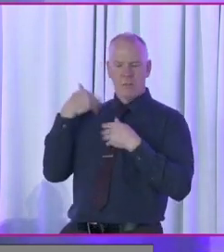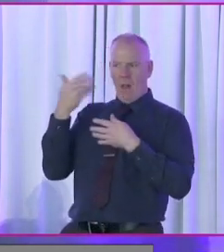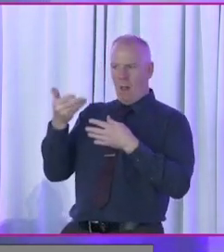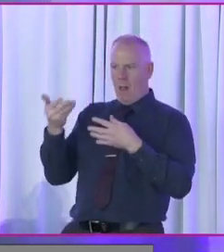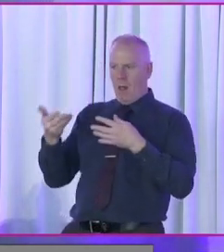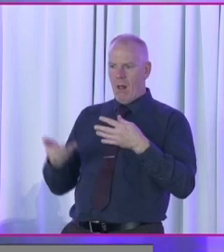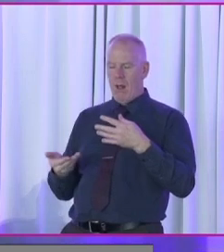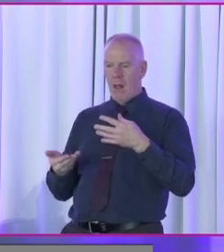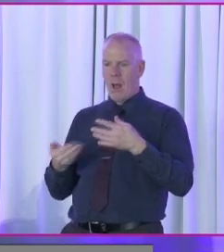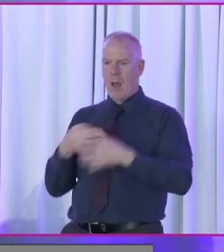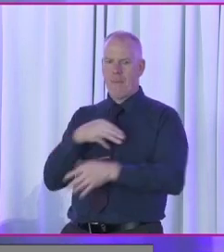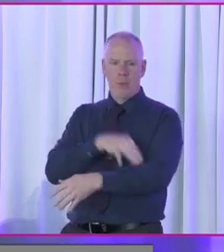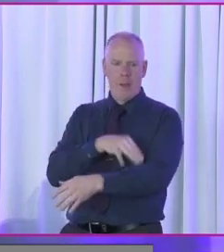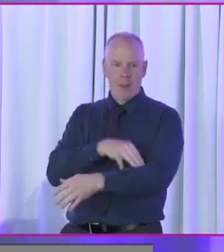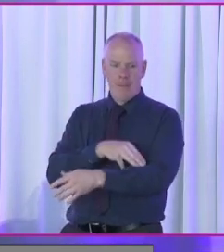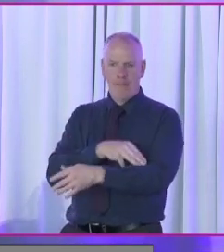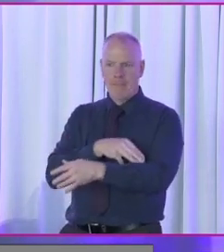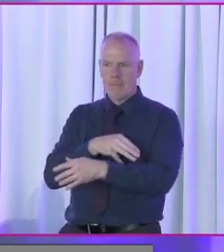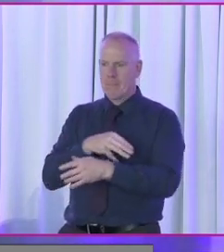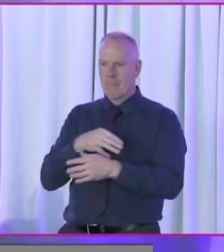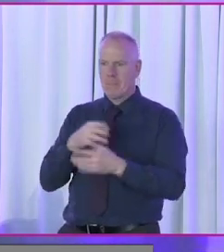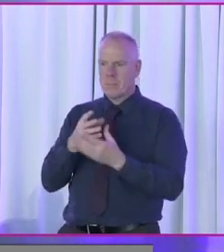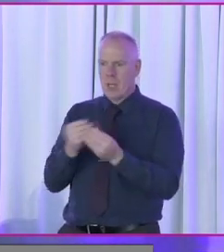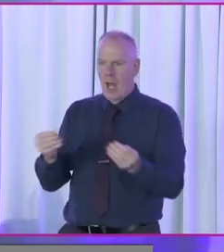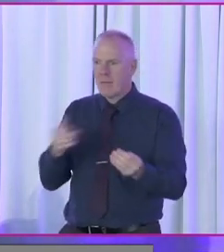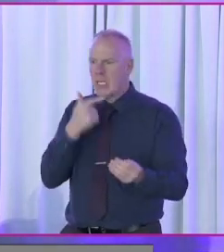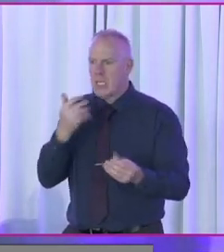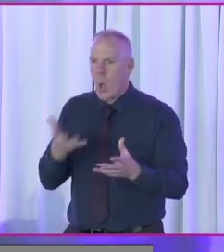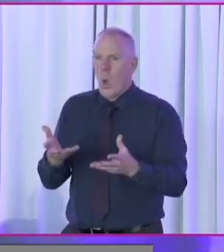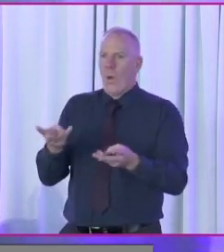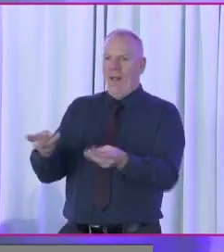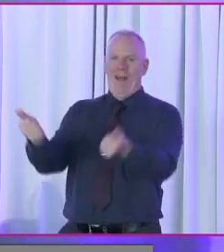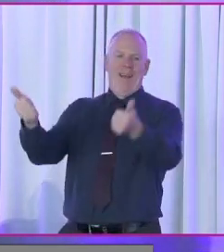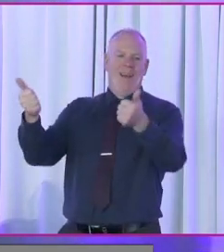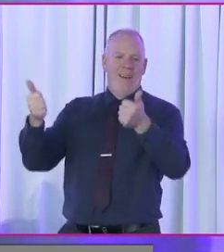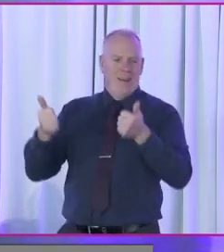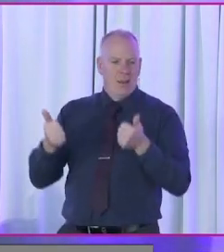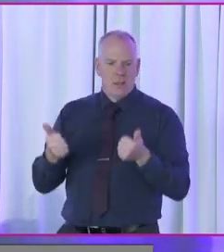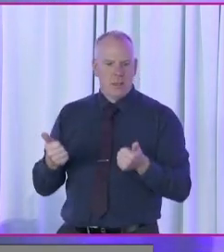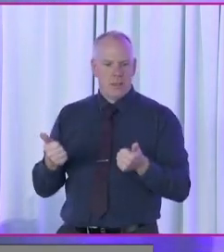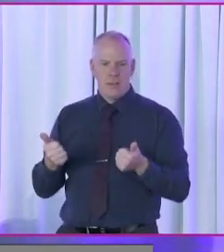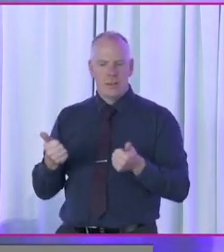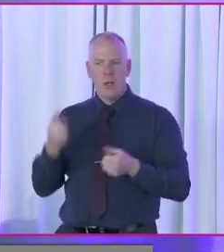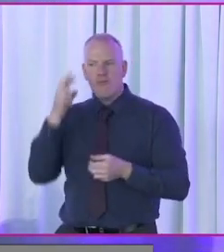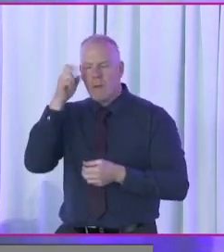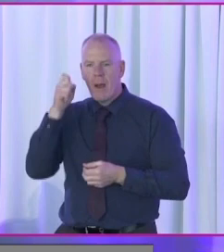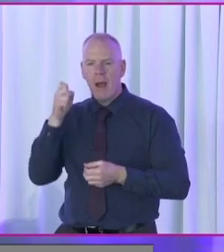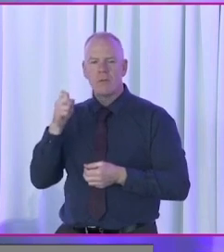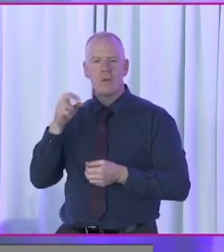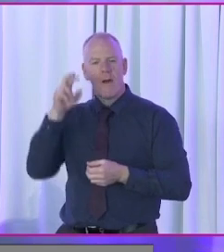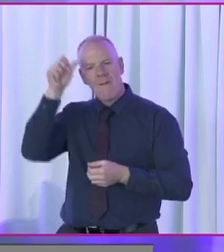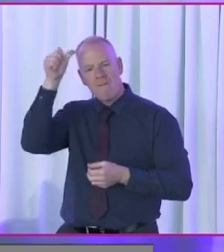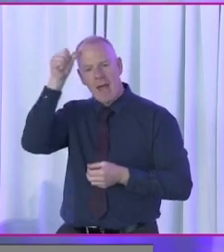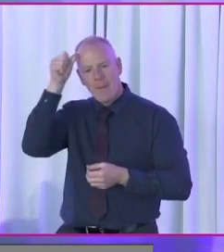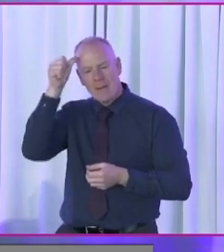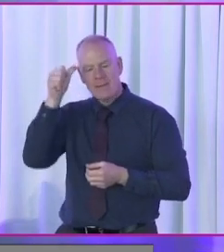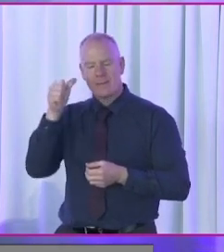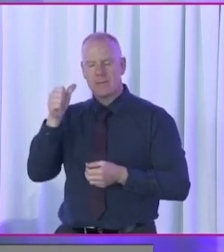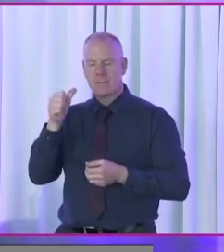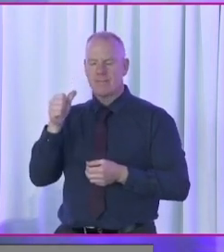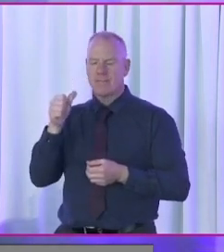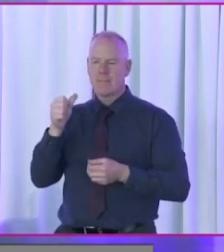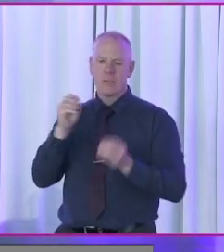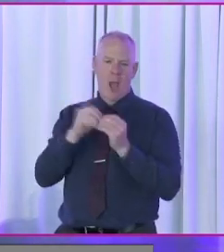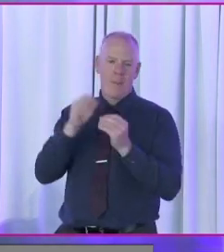for. And another problem that we're going to make go away. And it reminds me of that famous Homer Simpson line, you know,